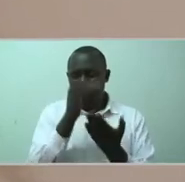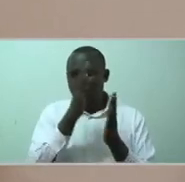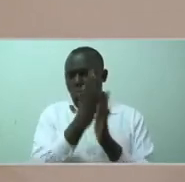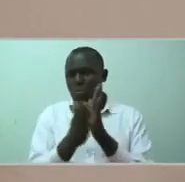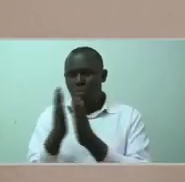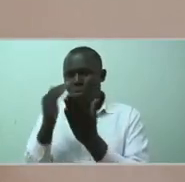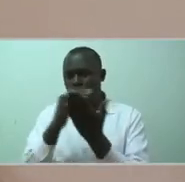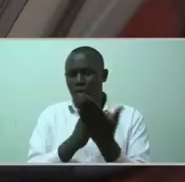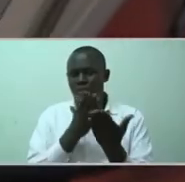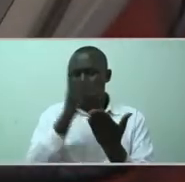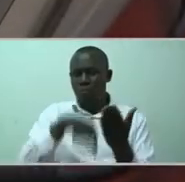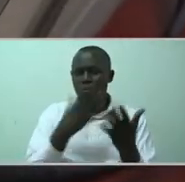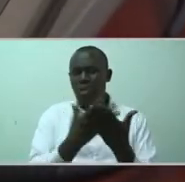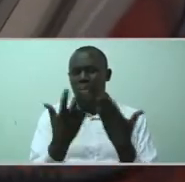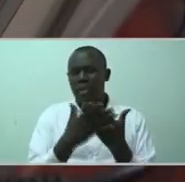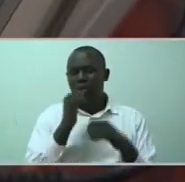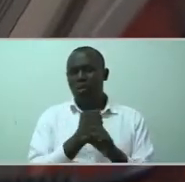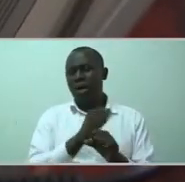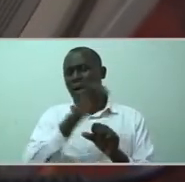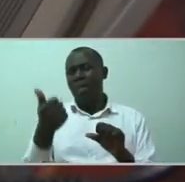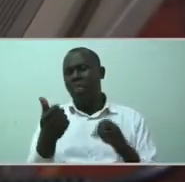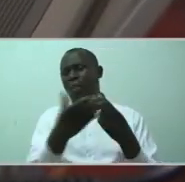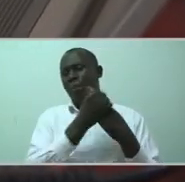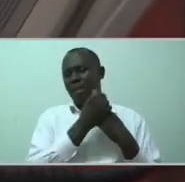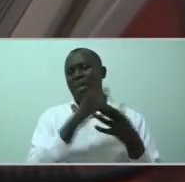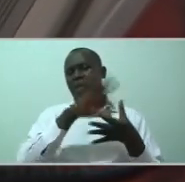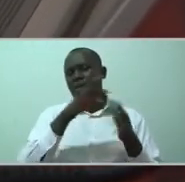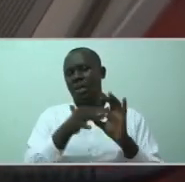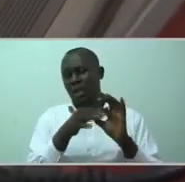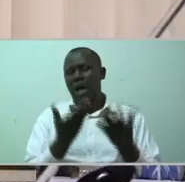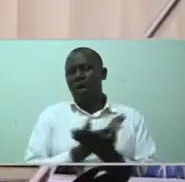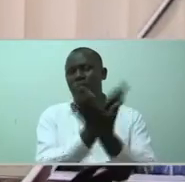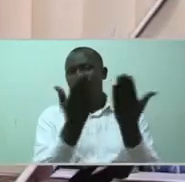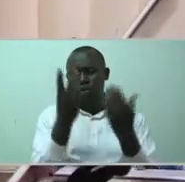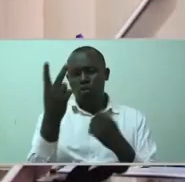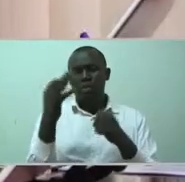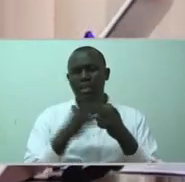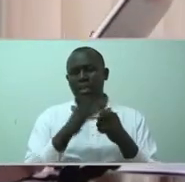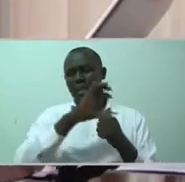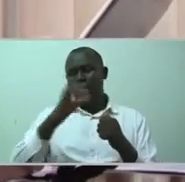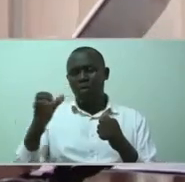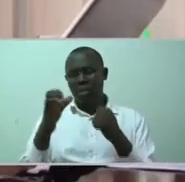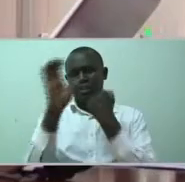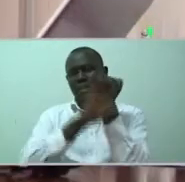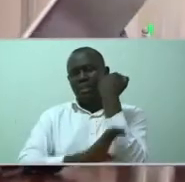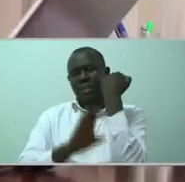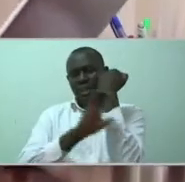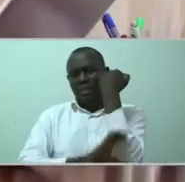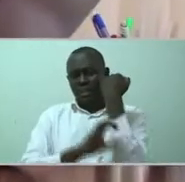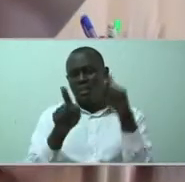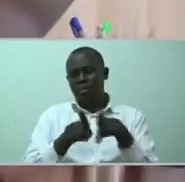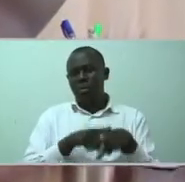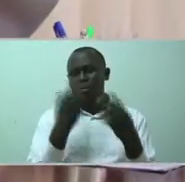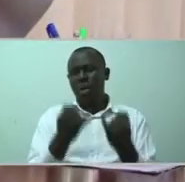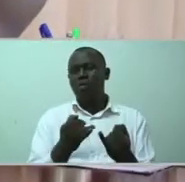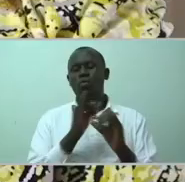network of 40 partner organisations across the 28 counties in the country. We implement